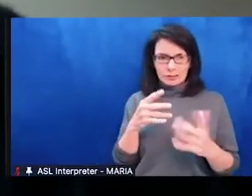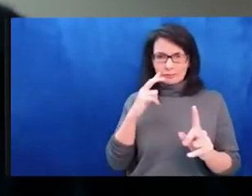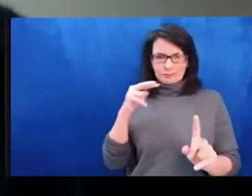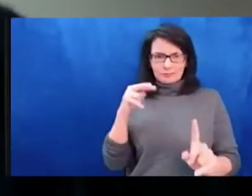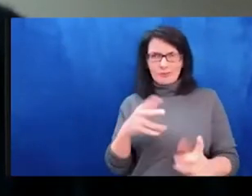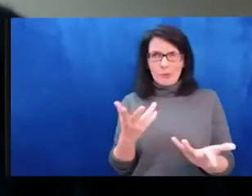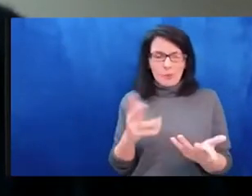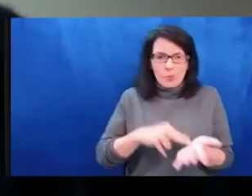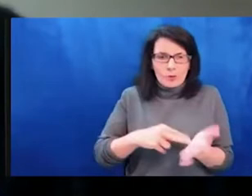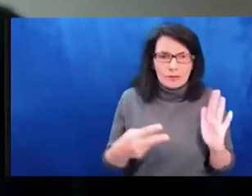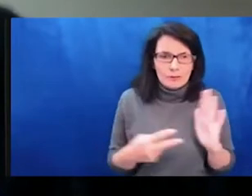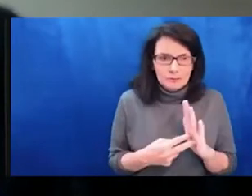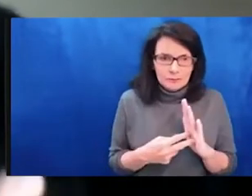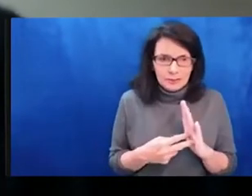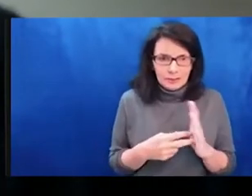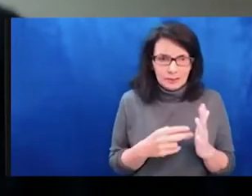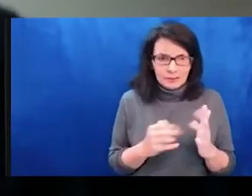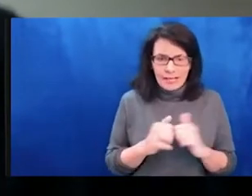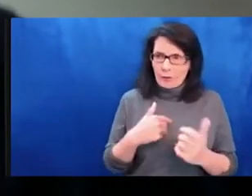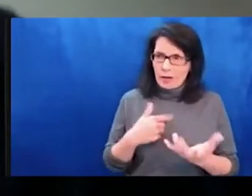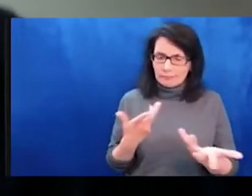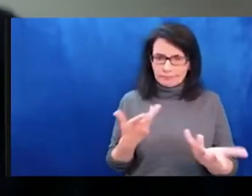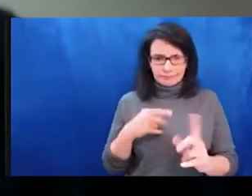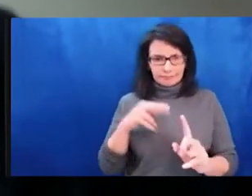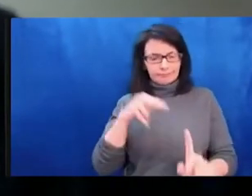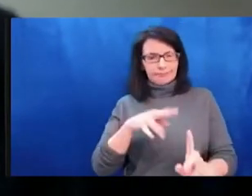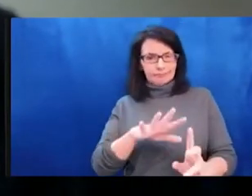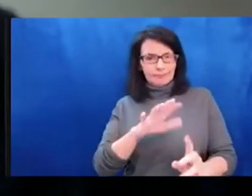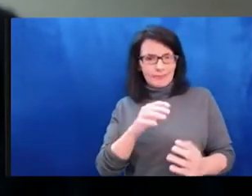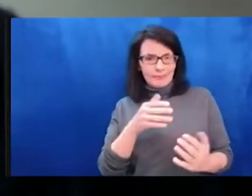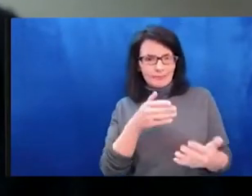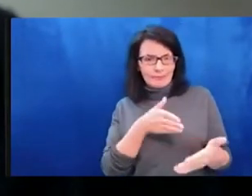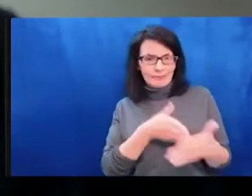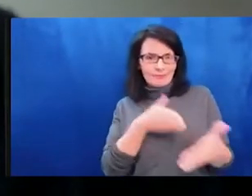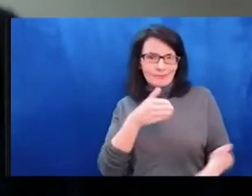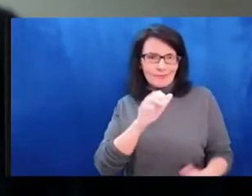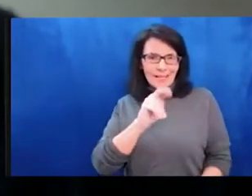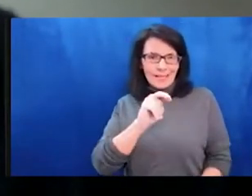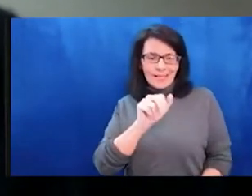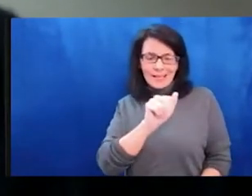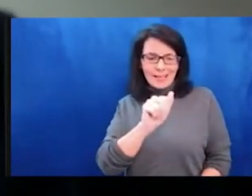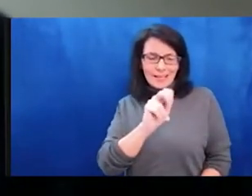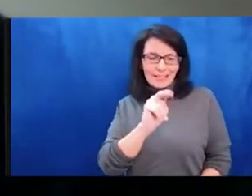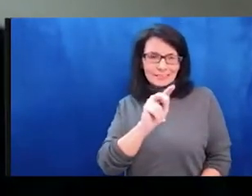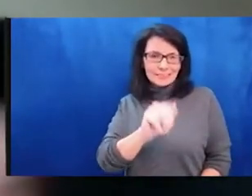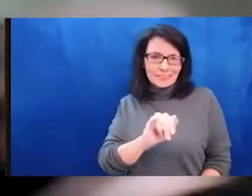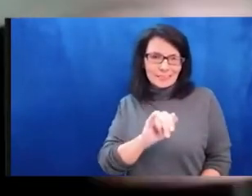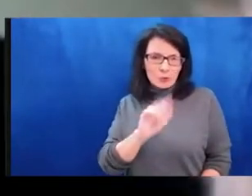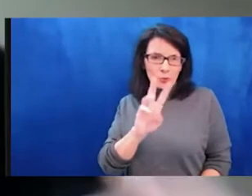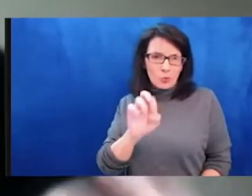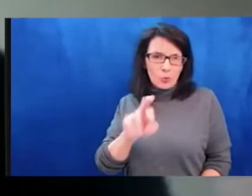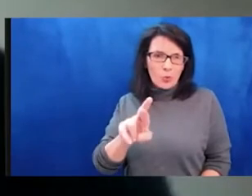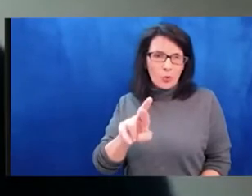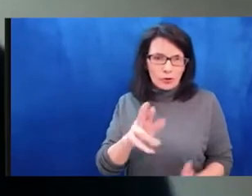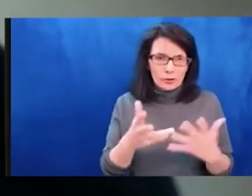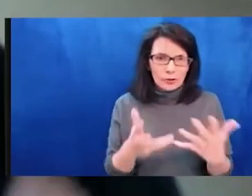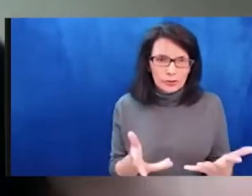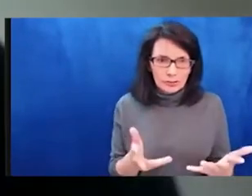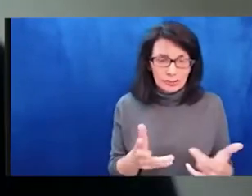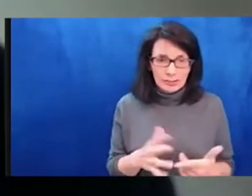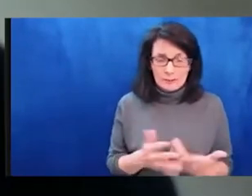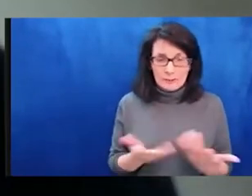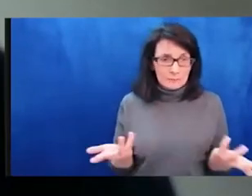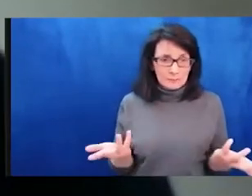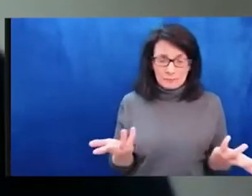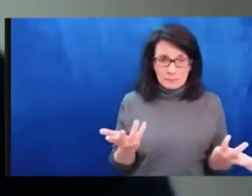Because there has also been, this is also a frame of this discussion that, you know, kind of what can people, what can an